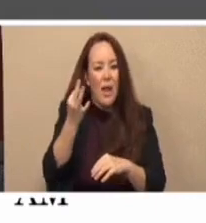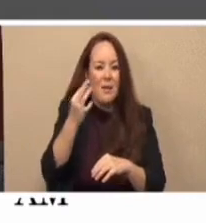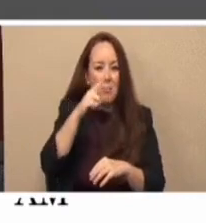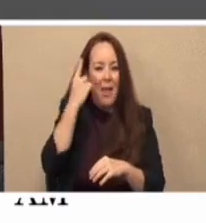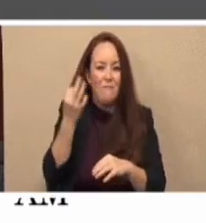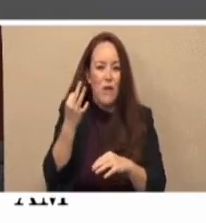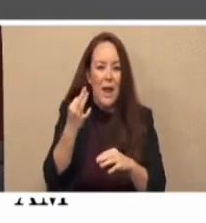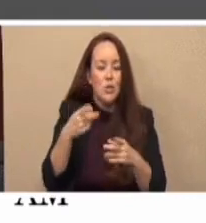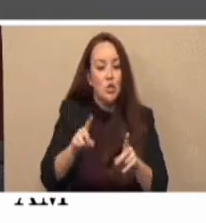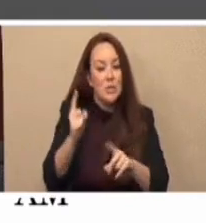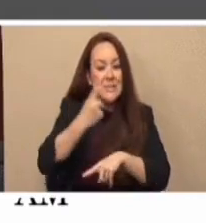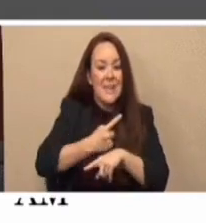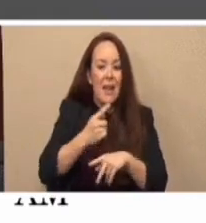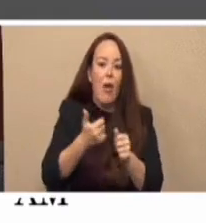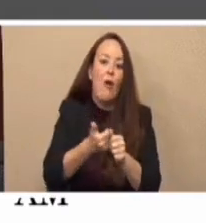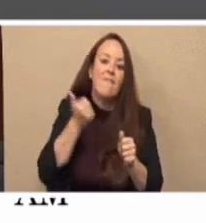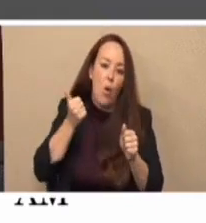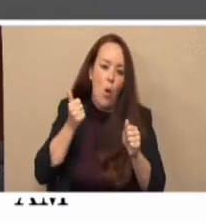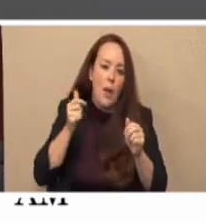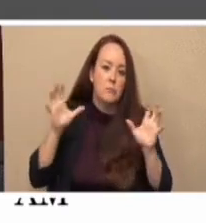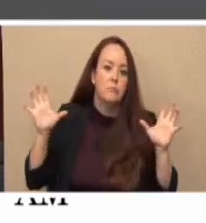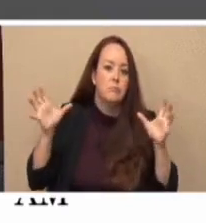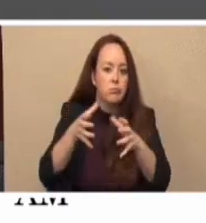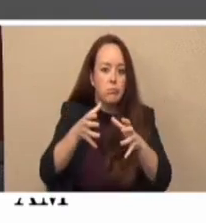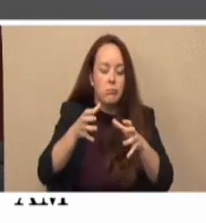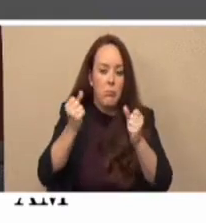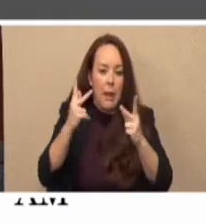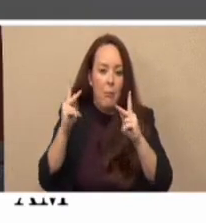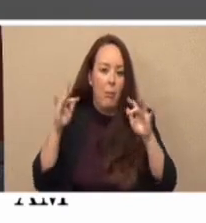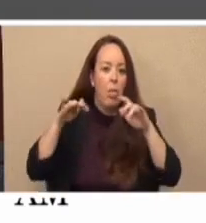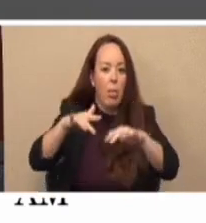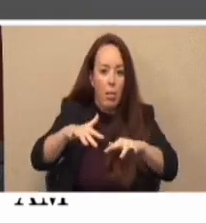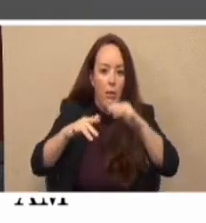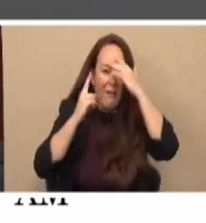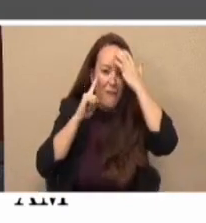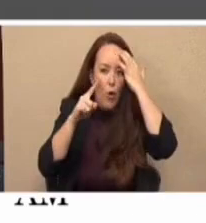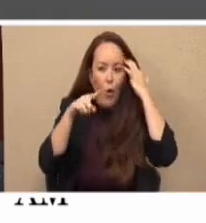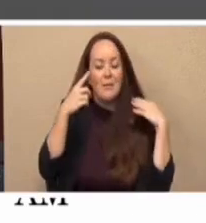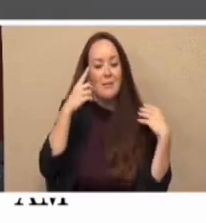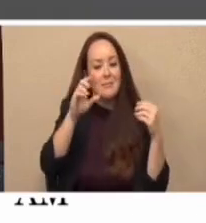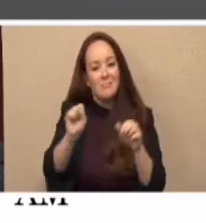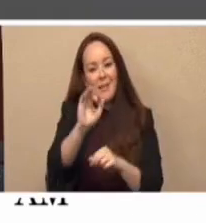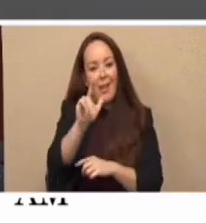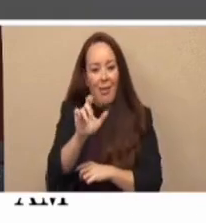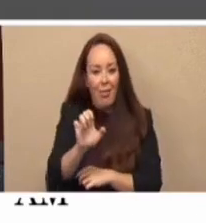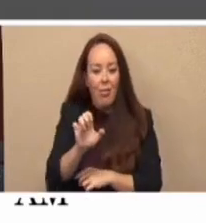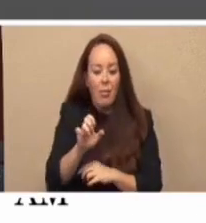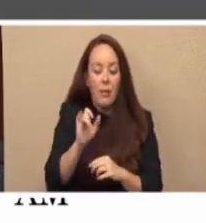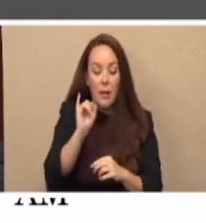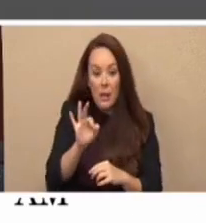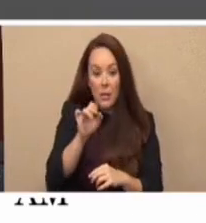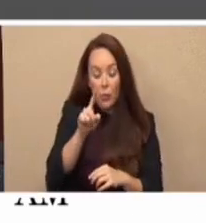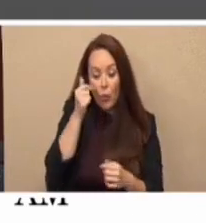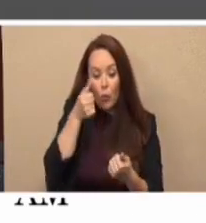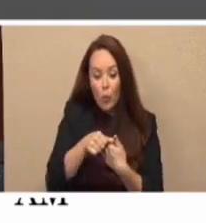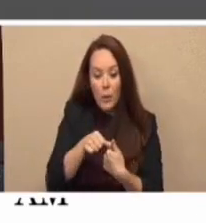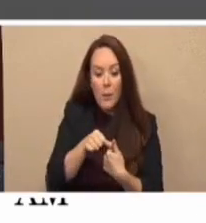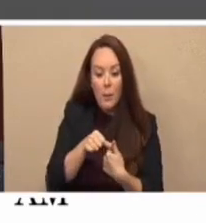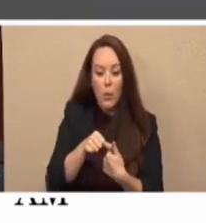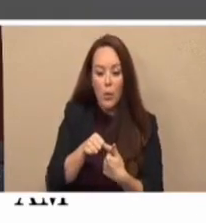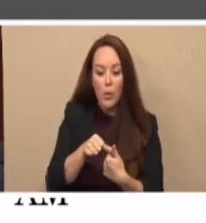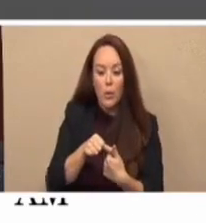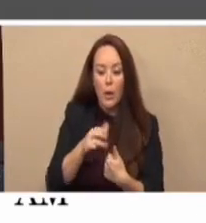crowds. that may all gather at once for specific sales. If you recall, and